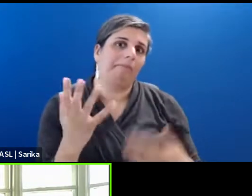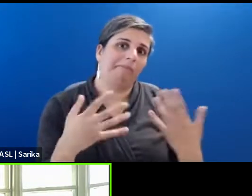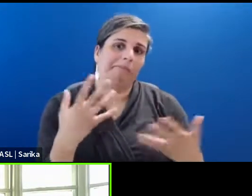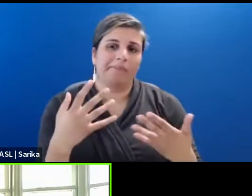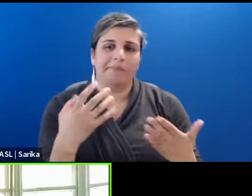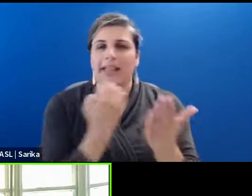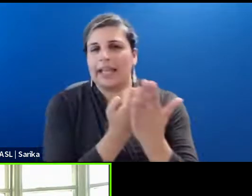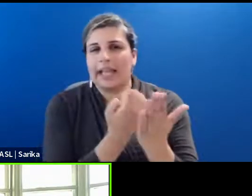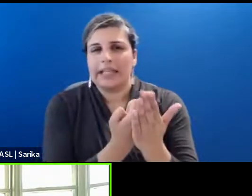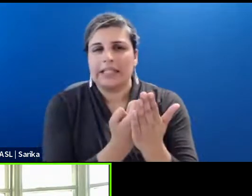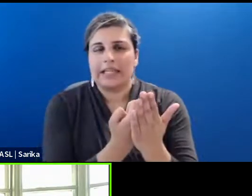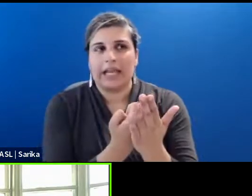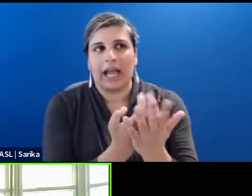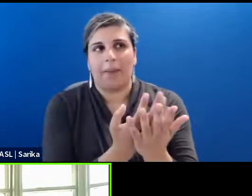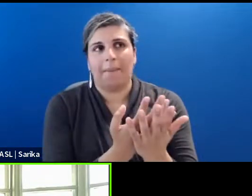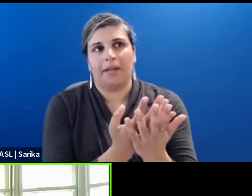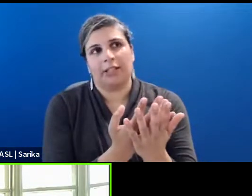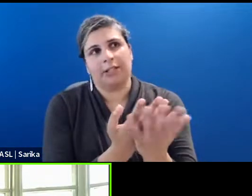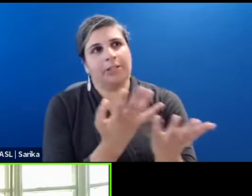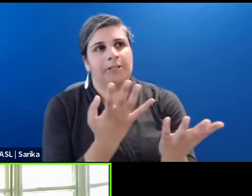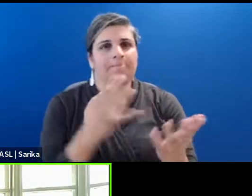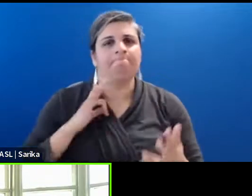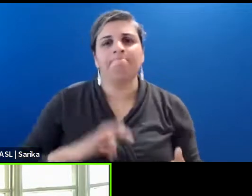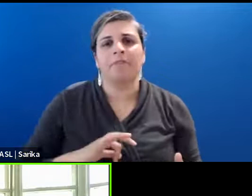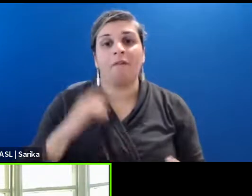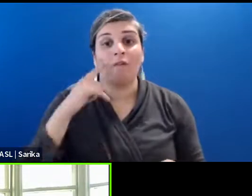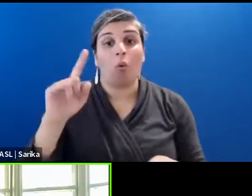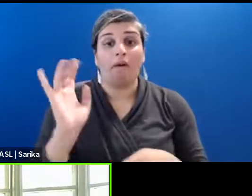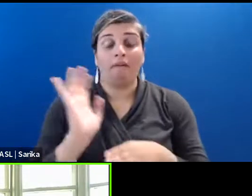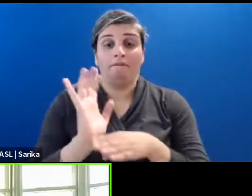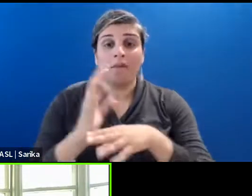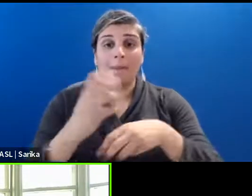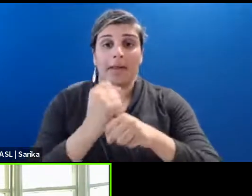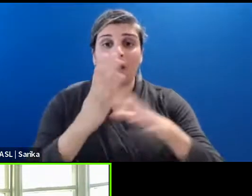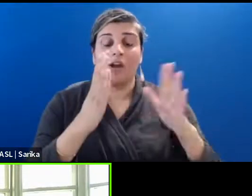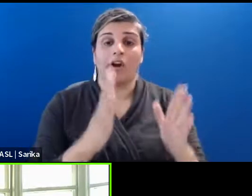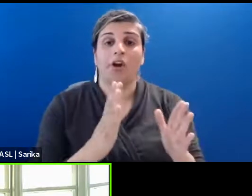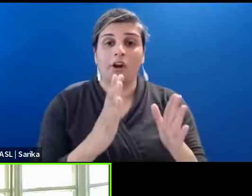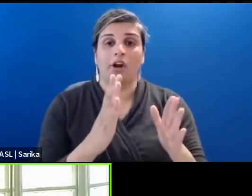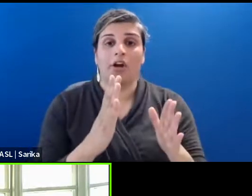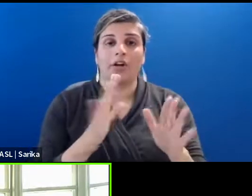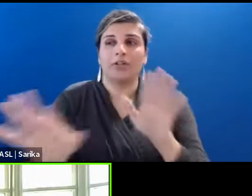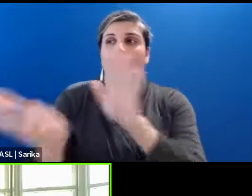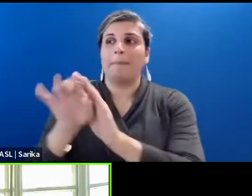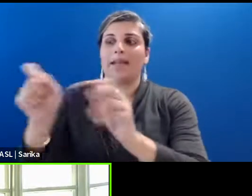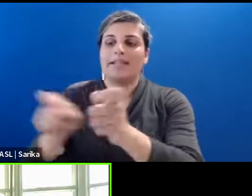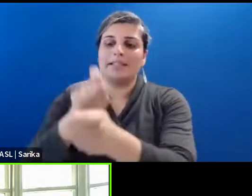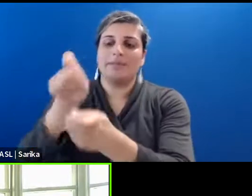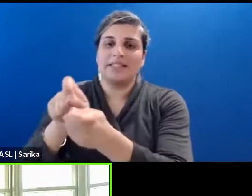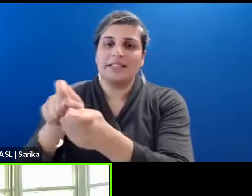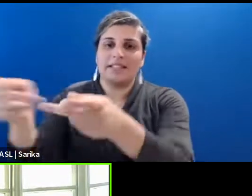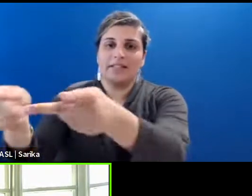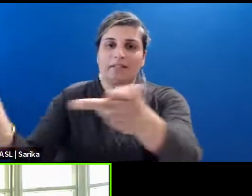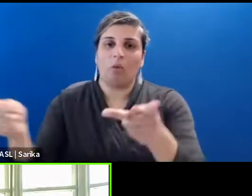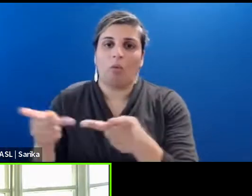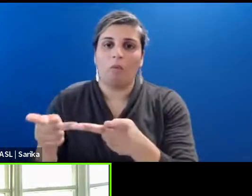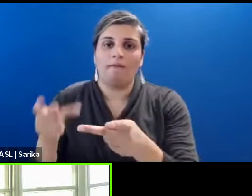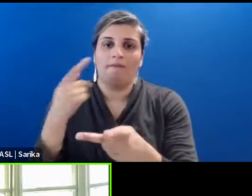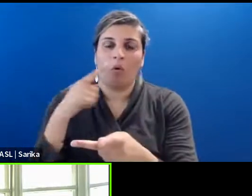economic incentive for a filmmaker to choose a particular location to